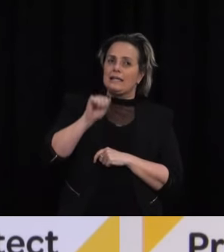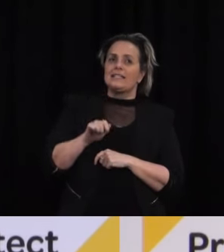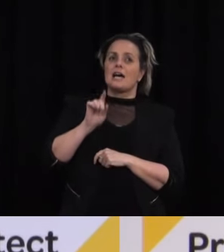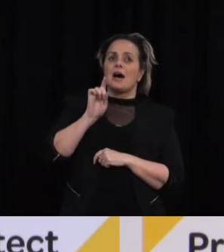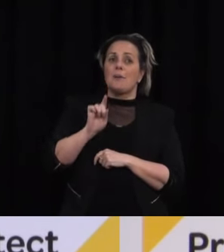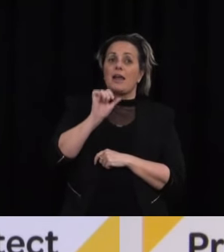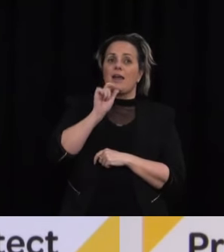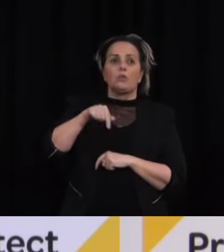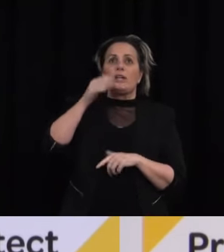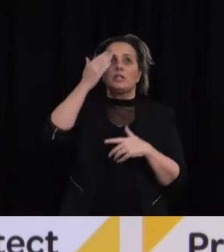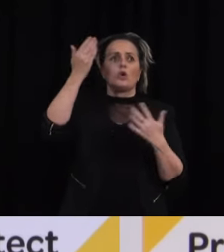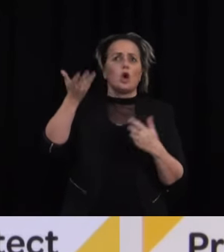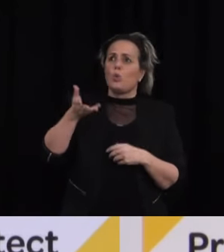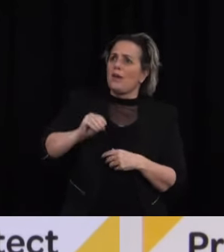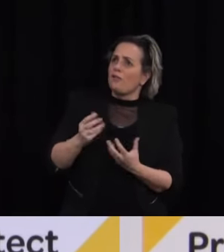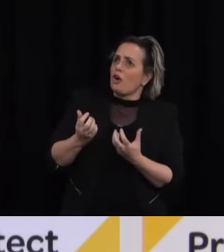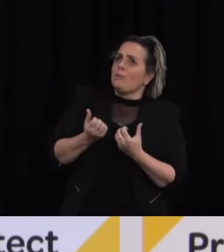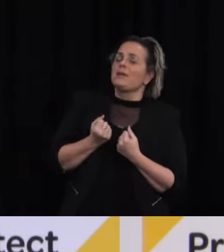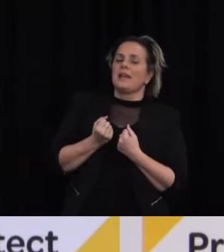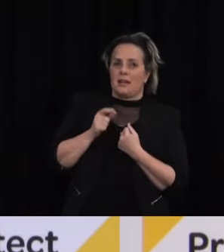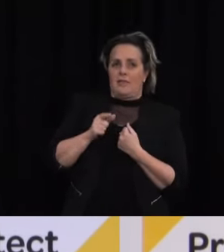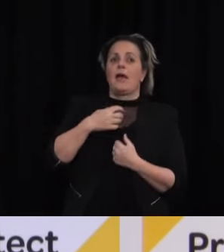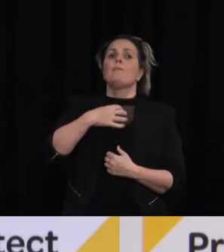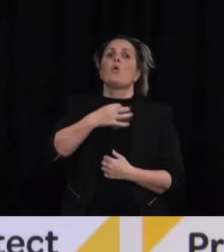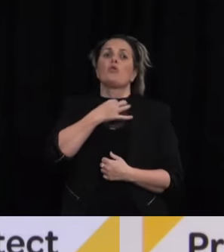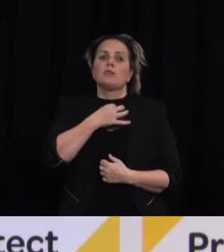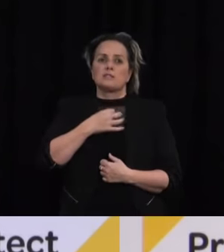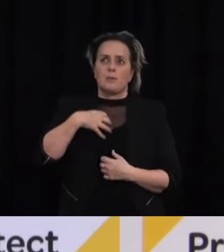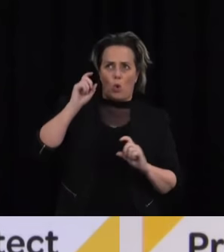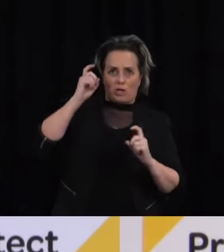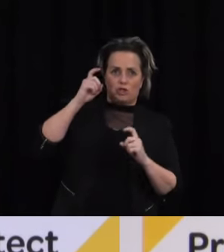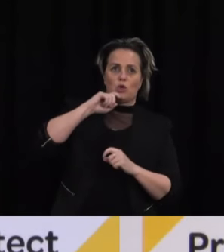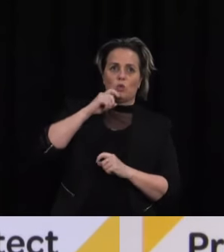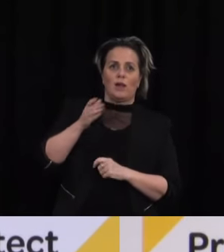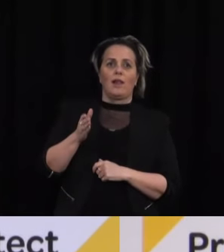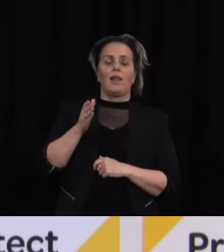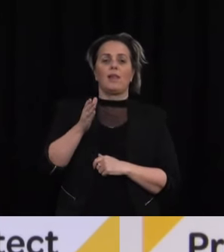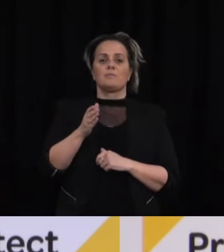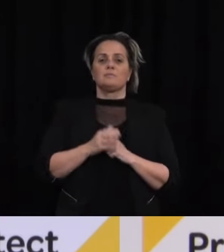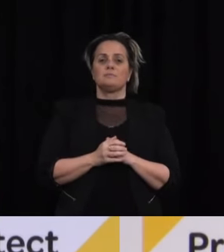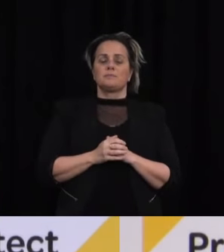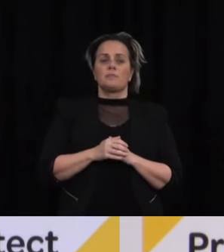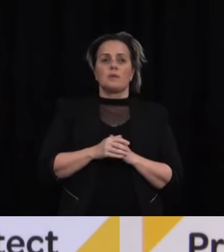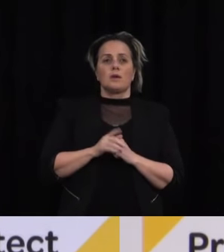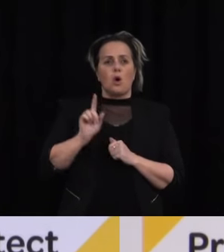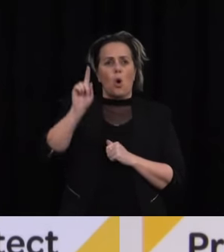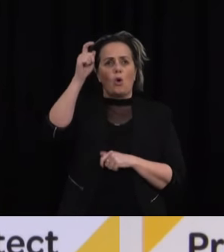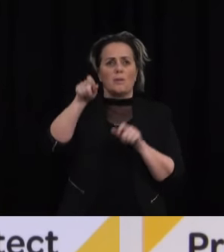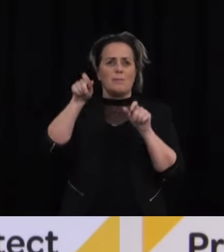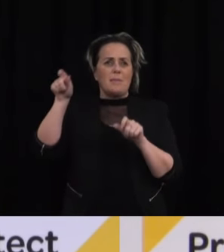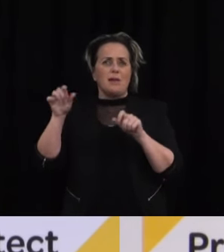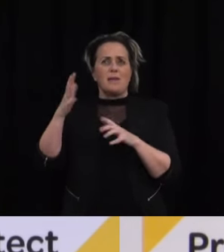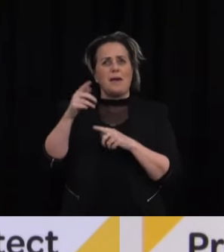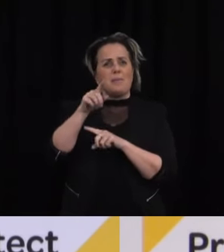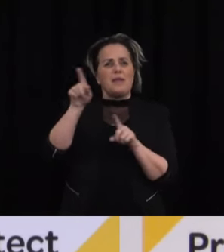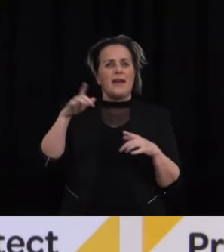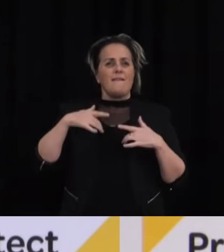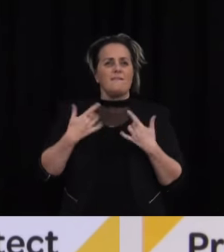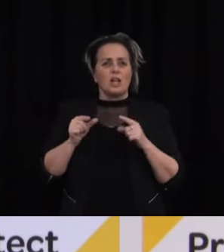of unknown people coming testing positive. What do say to people in Auckland who are feeling pretty